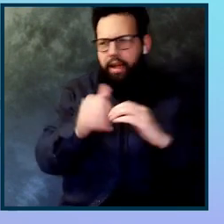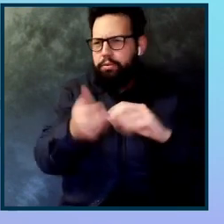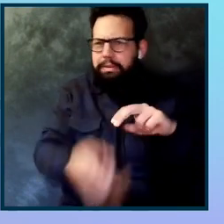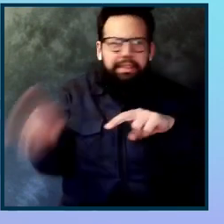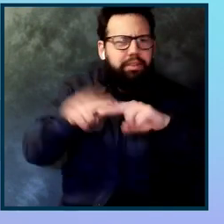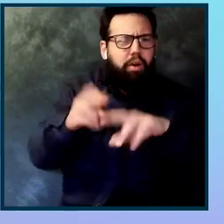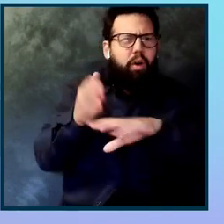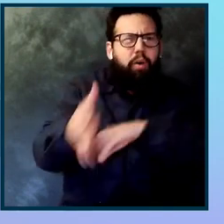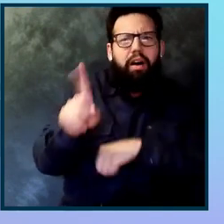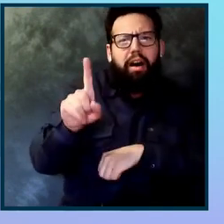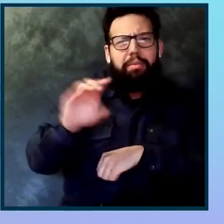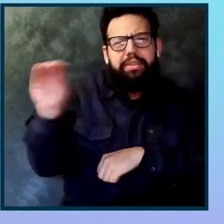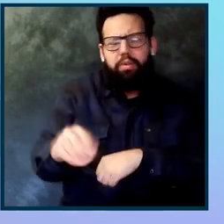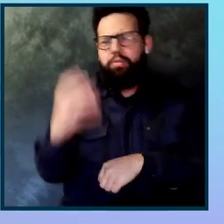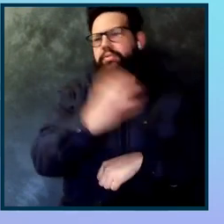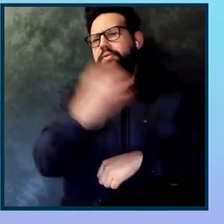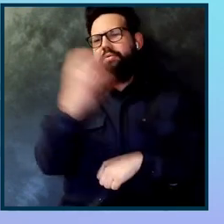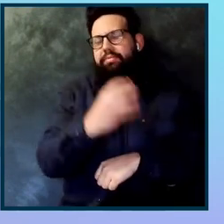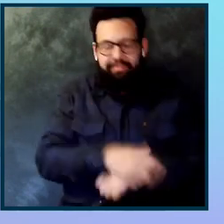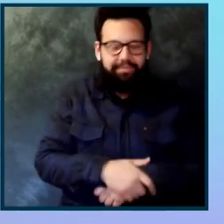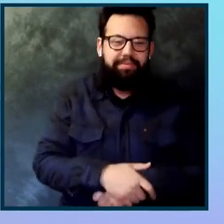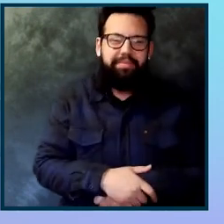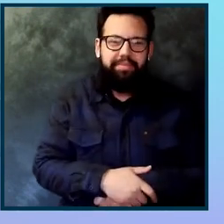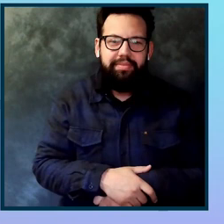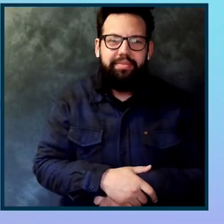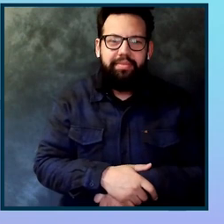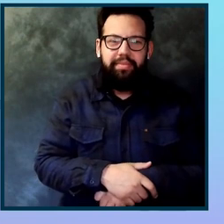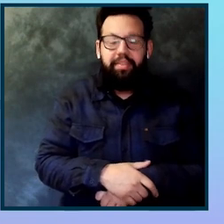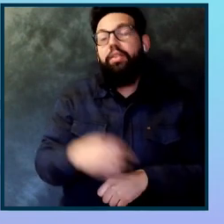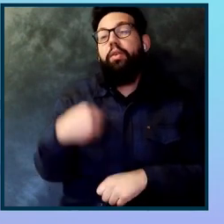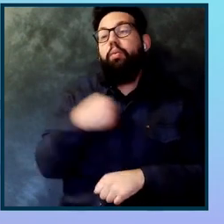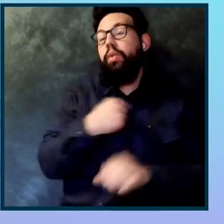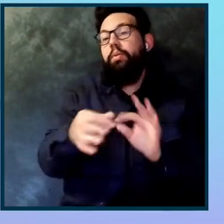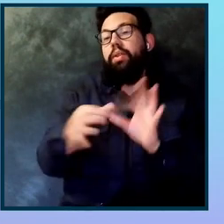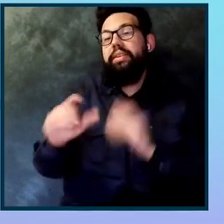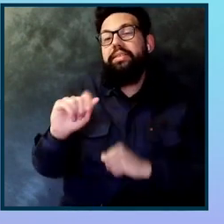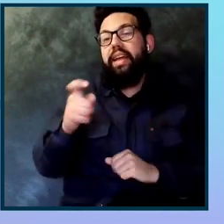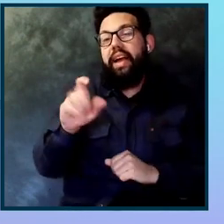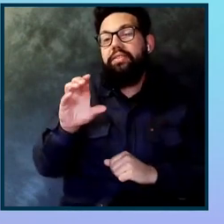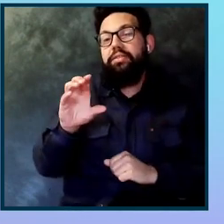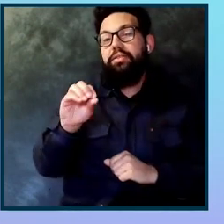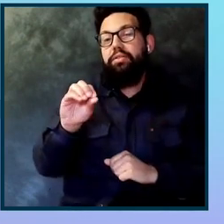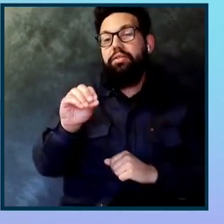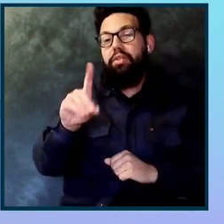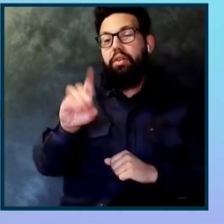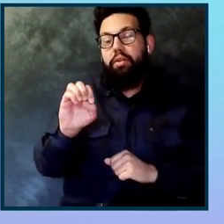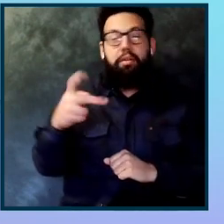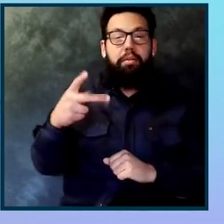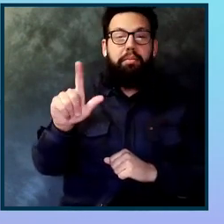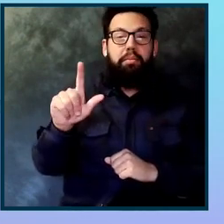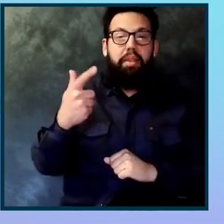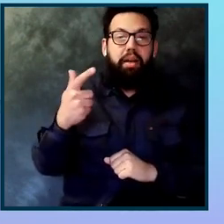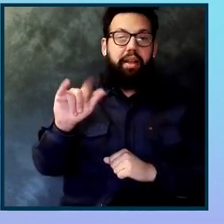accessibility again. As I said earlier, we released Axe Linta VS Code plugin last year and have been working on expanding its usability and utility.